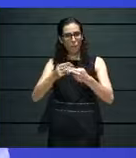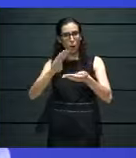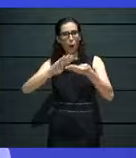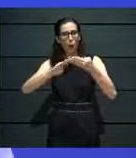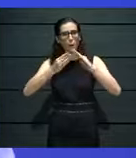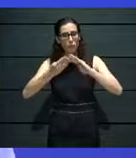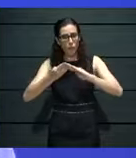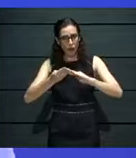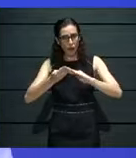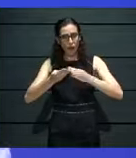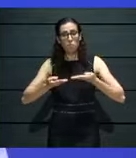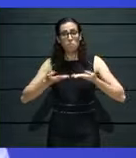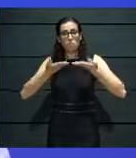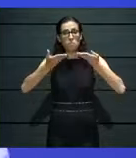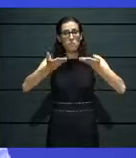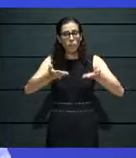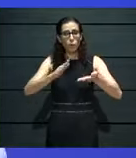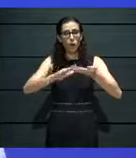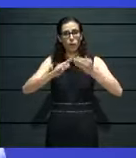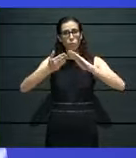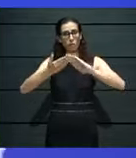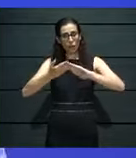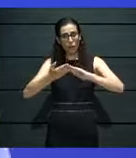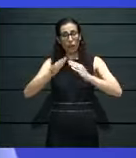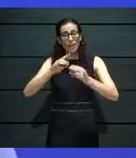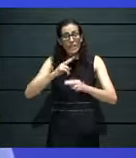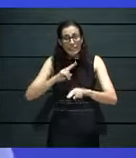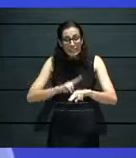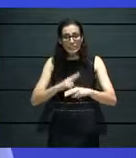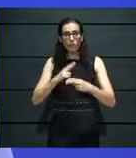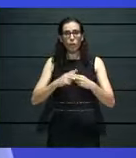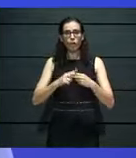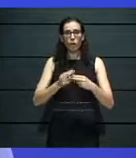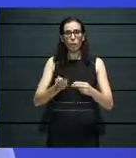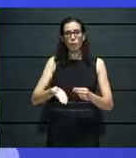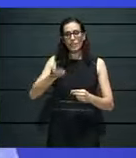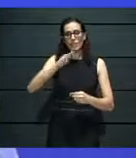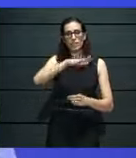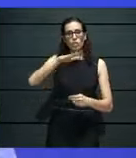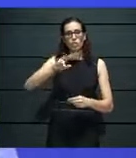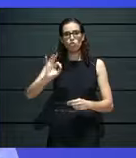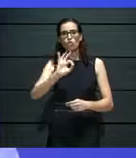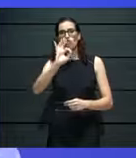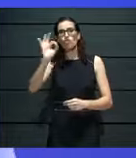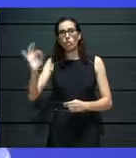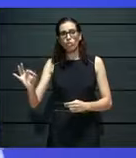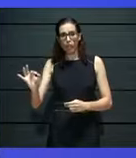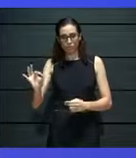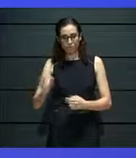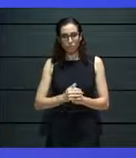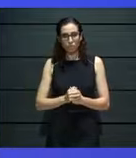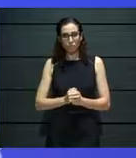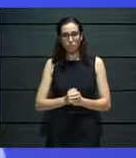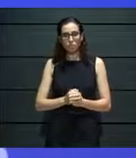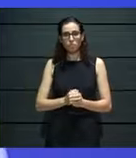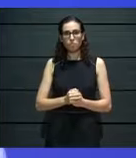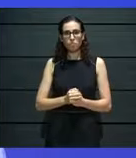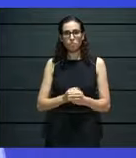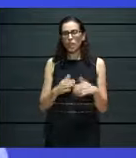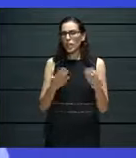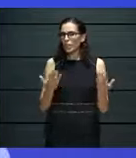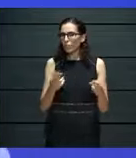start to engage and develop and create a new audience. So, how do we go about that?